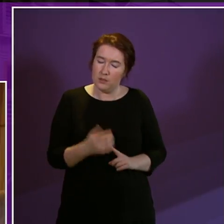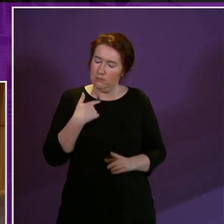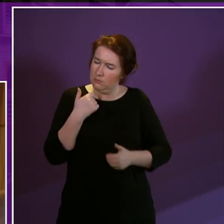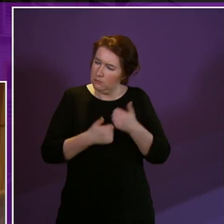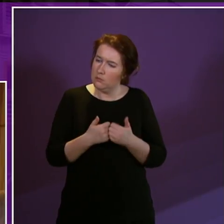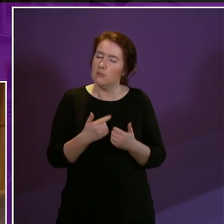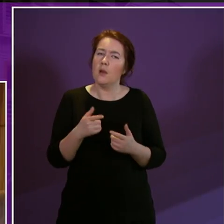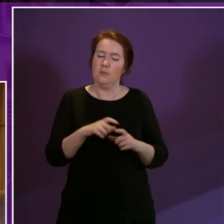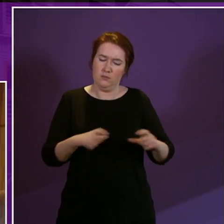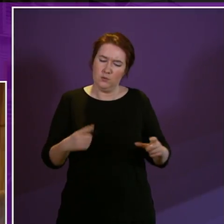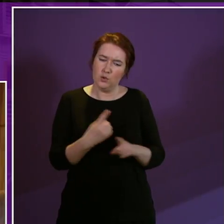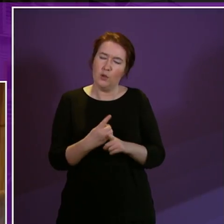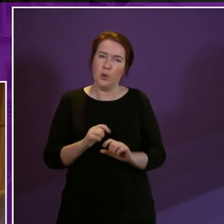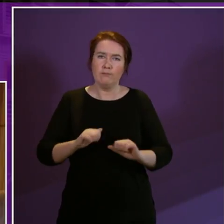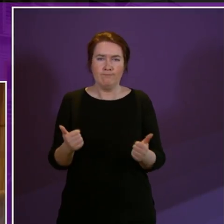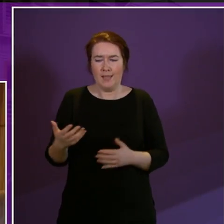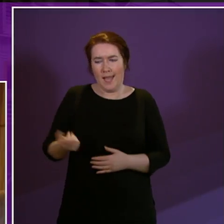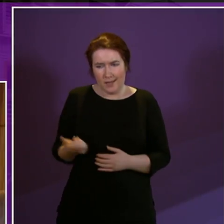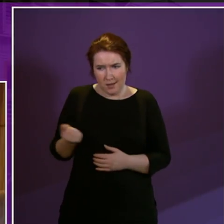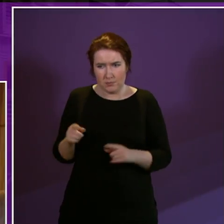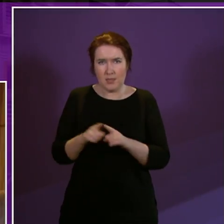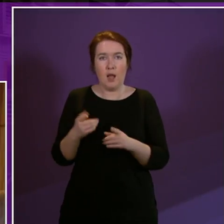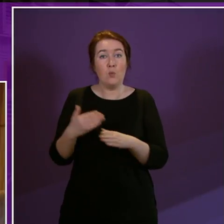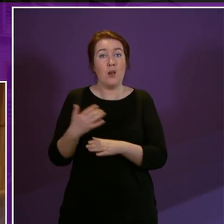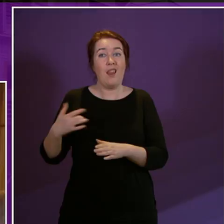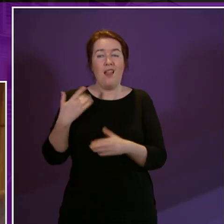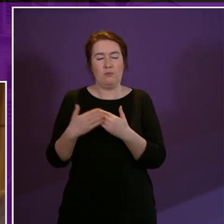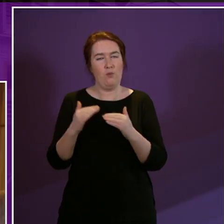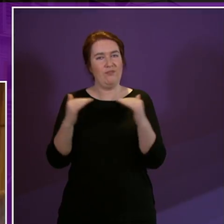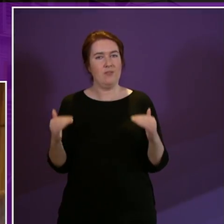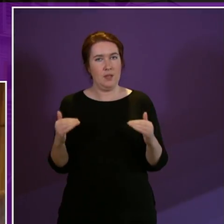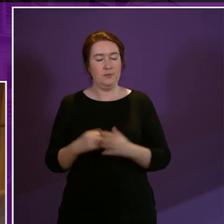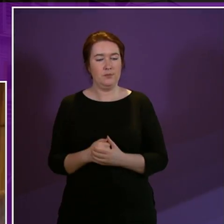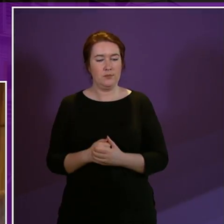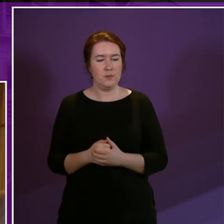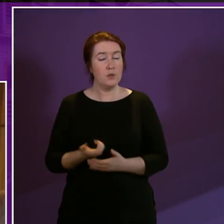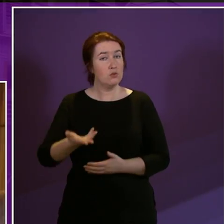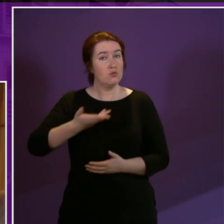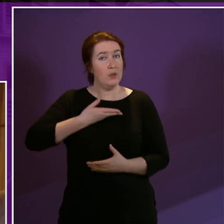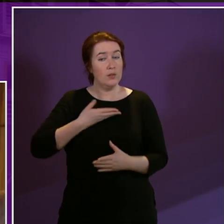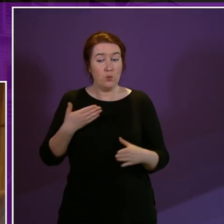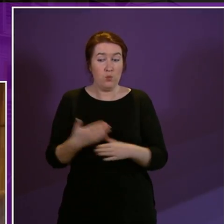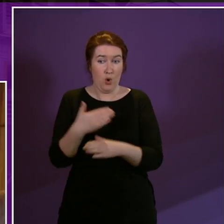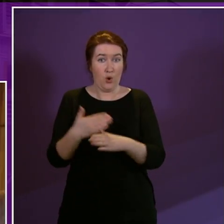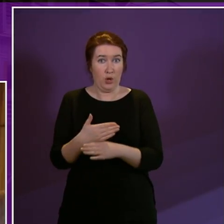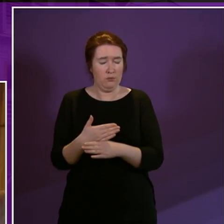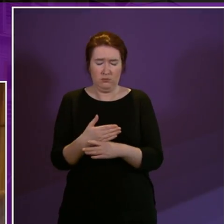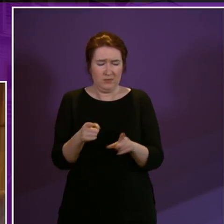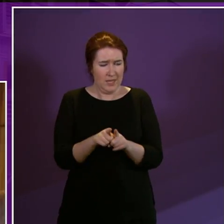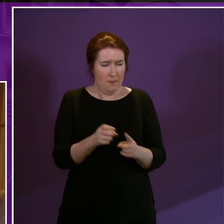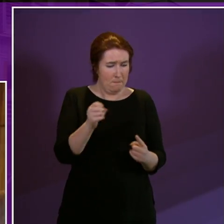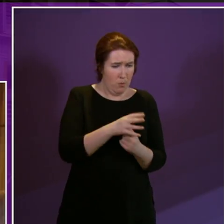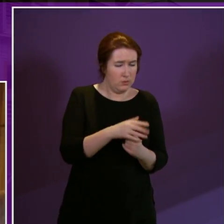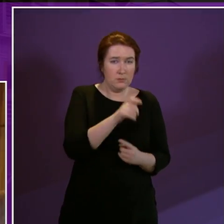set out in the section on decent incomes and fairer working lives the right to work is as important to a person with a disability